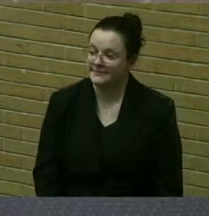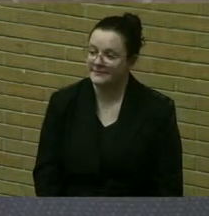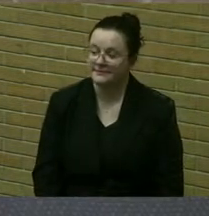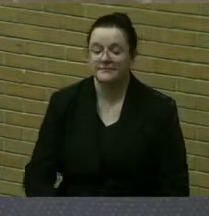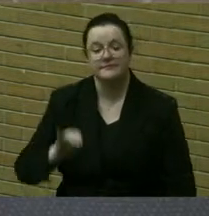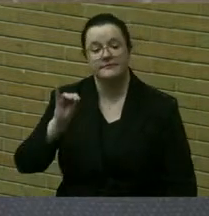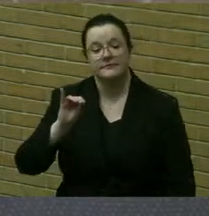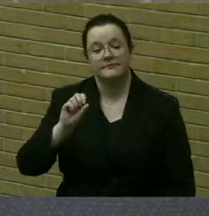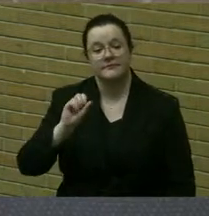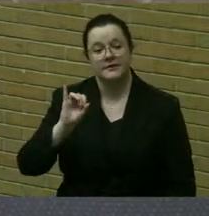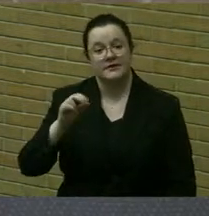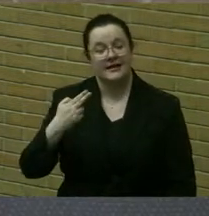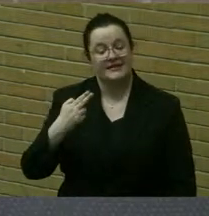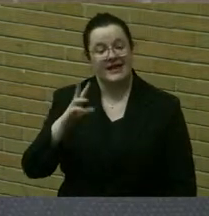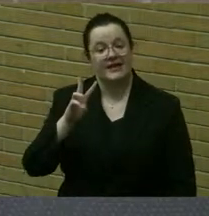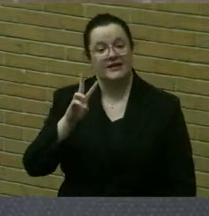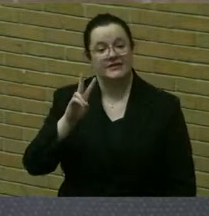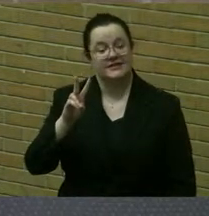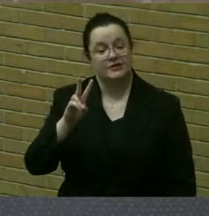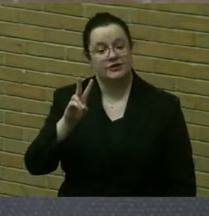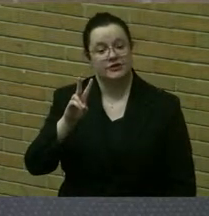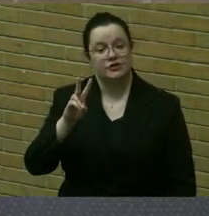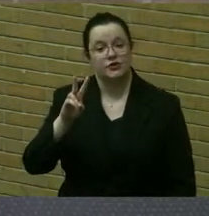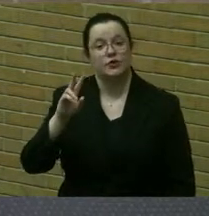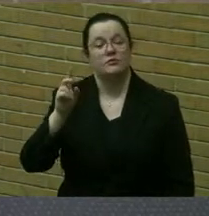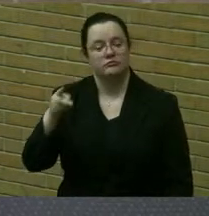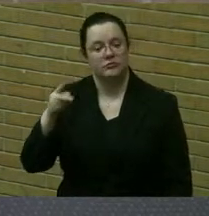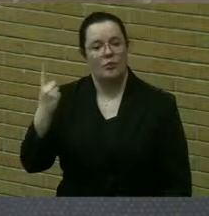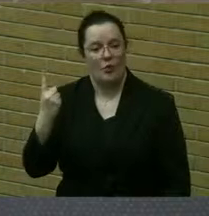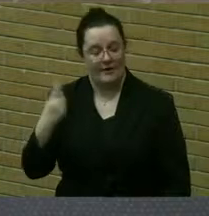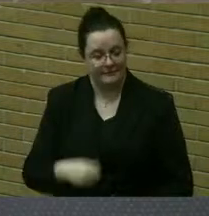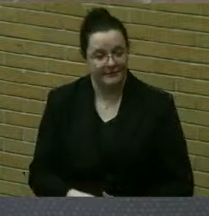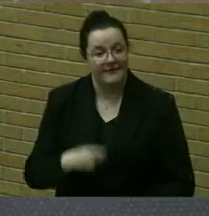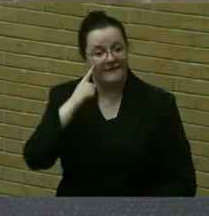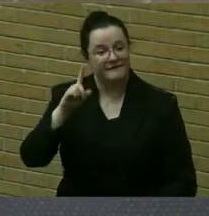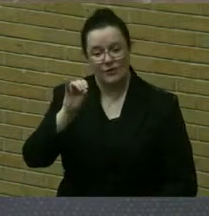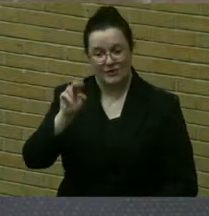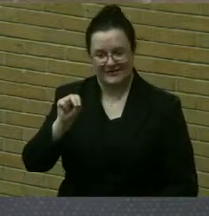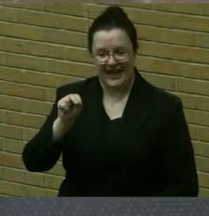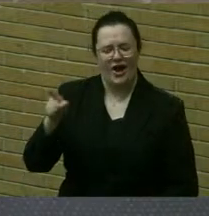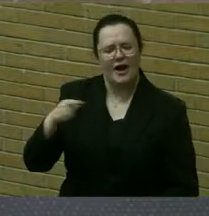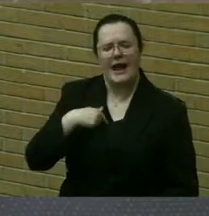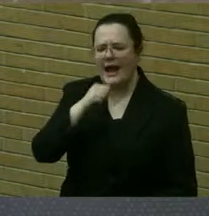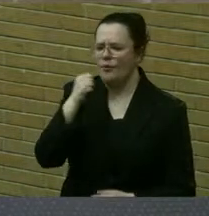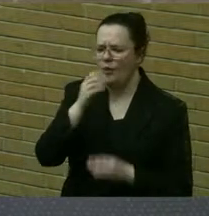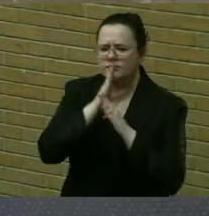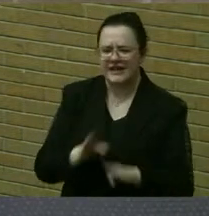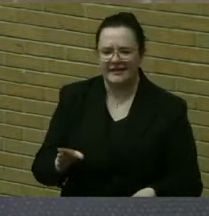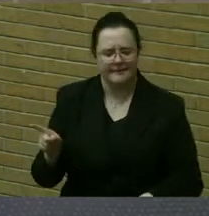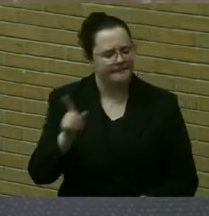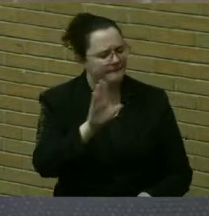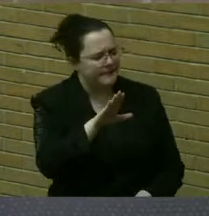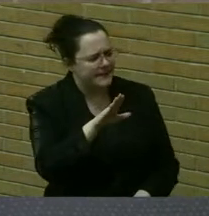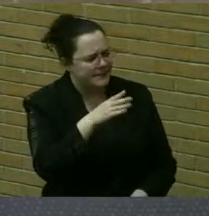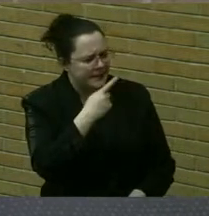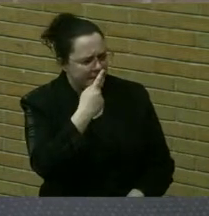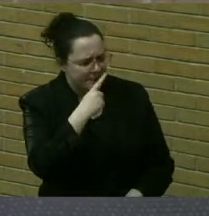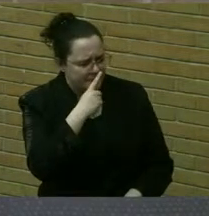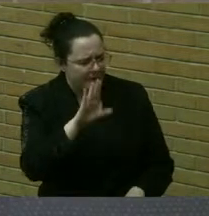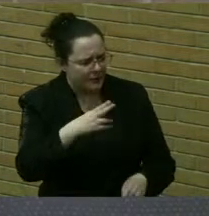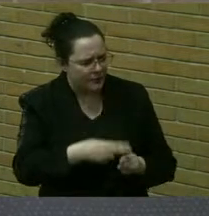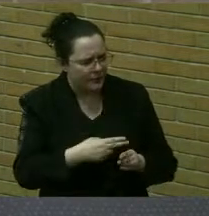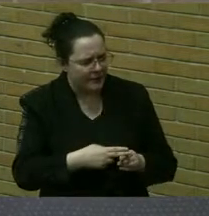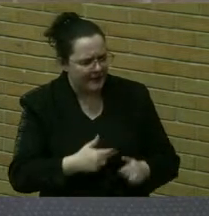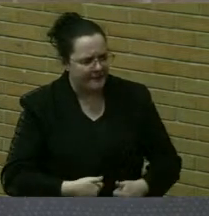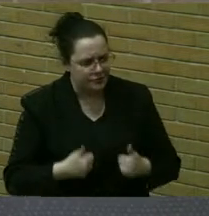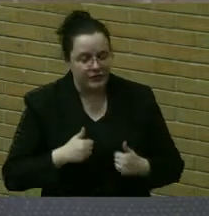Isaiah 62-1, for Zion's sake, I will not keep silent. Can you please state your name and